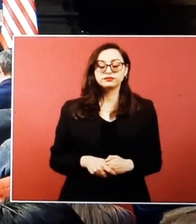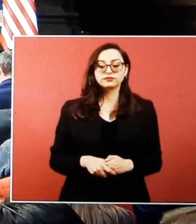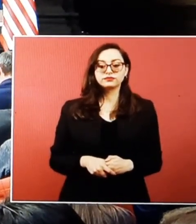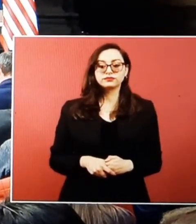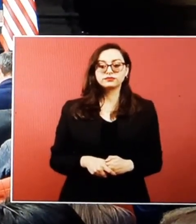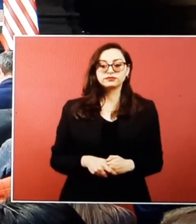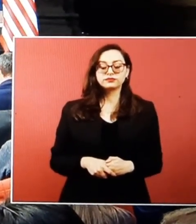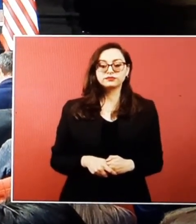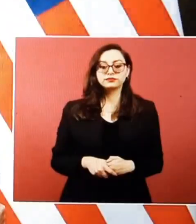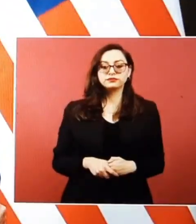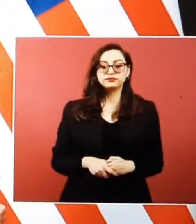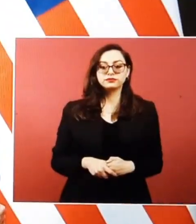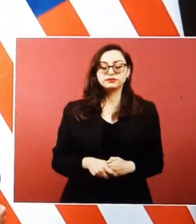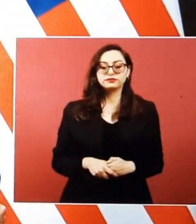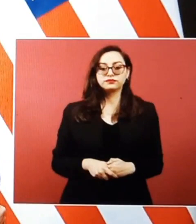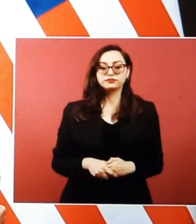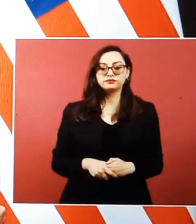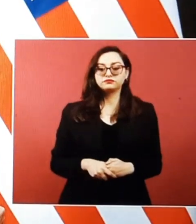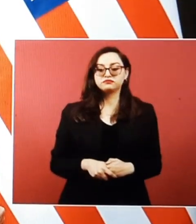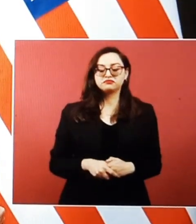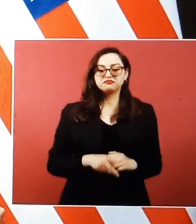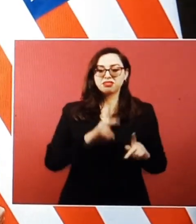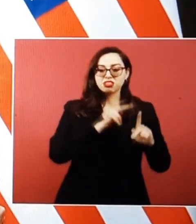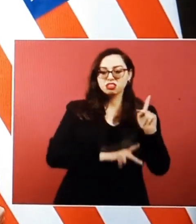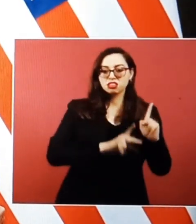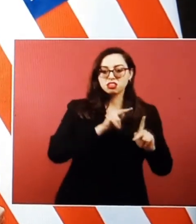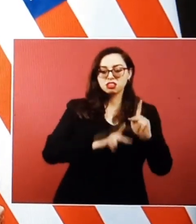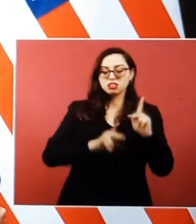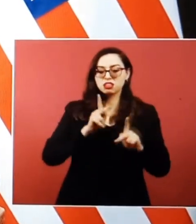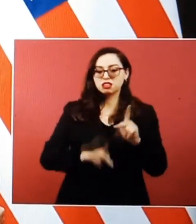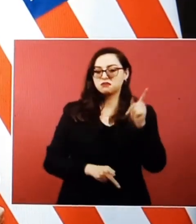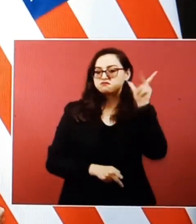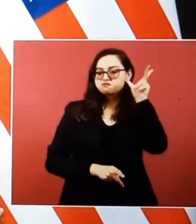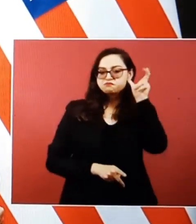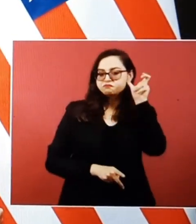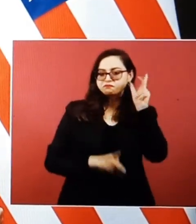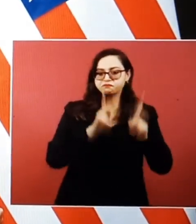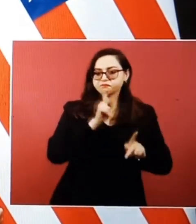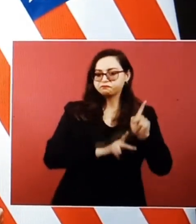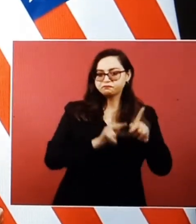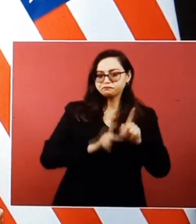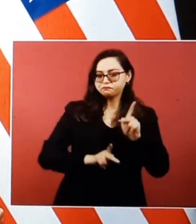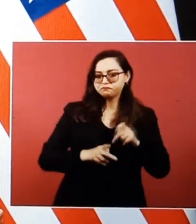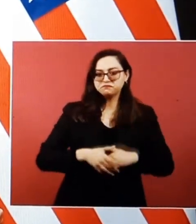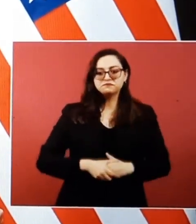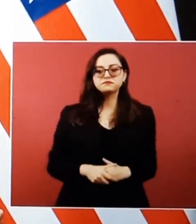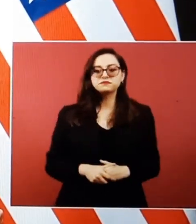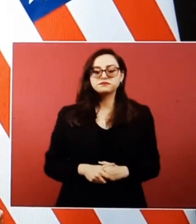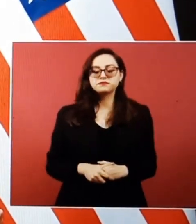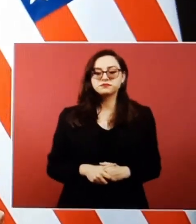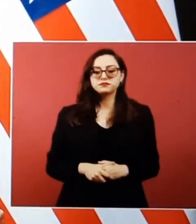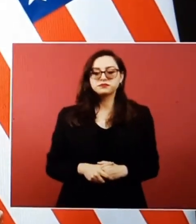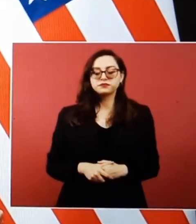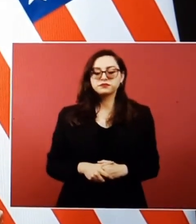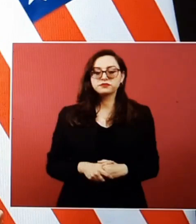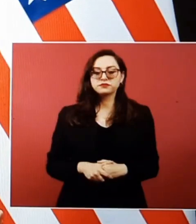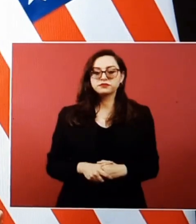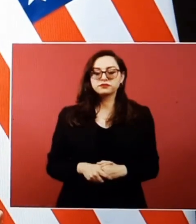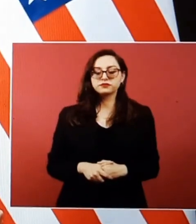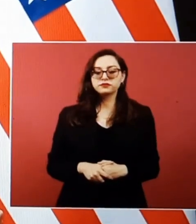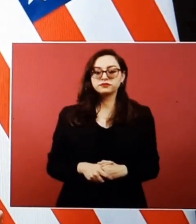week to expand safe and legal pathways for immigrants from Nicaragua, Cuba, and Haiti.